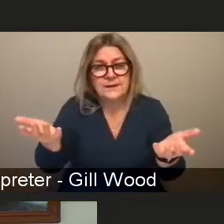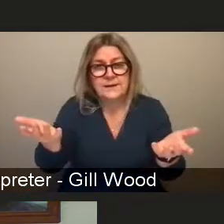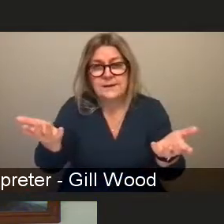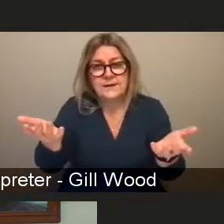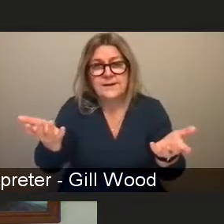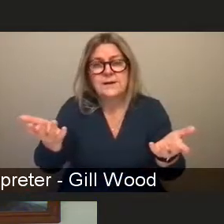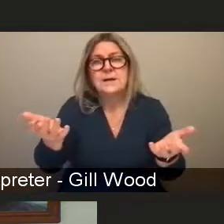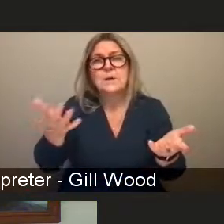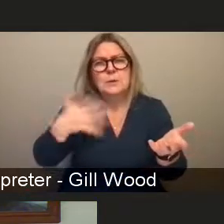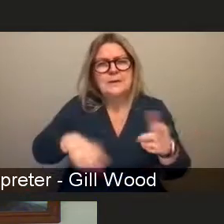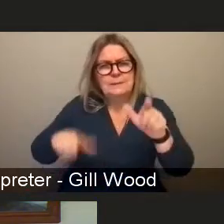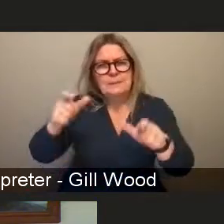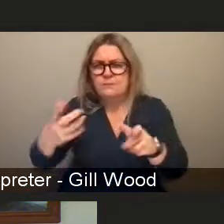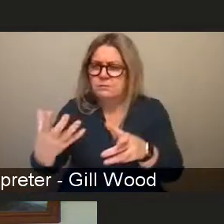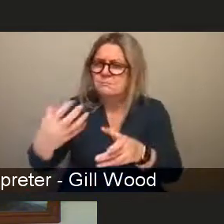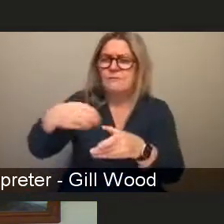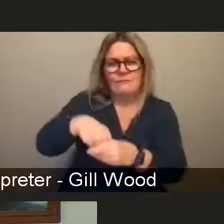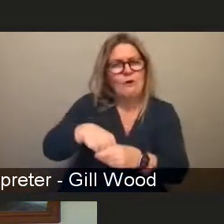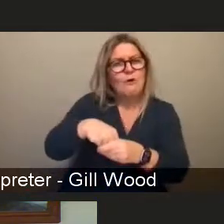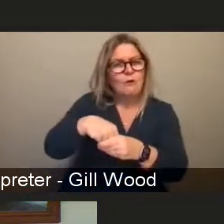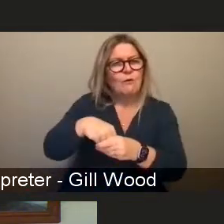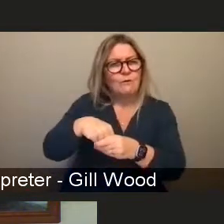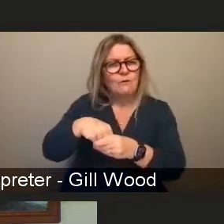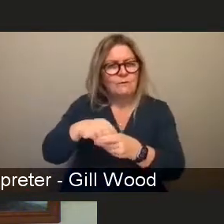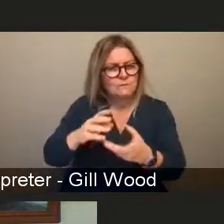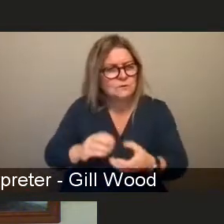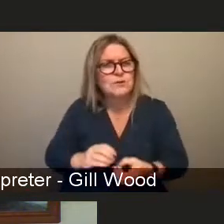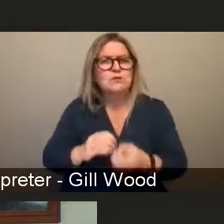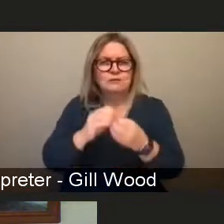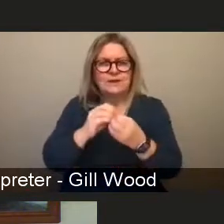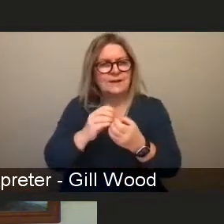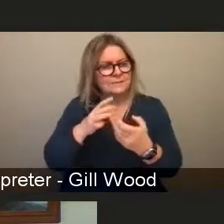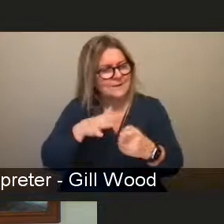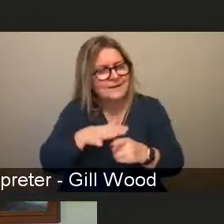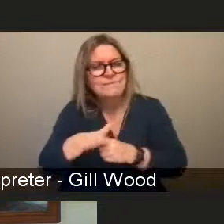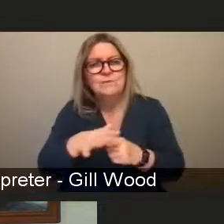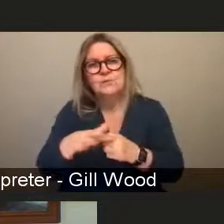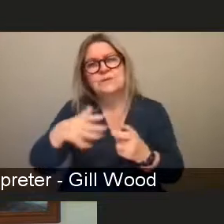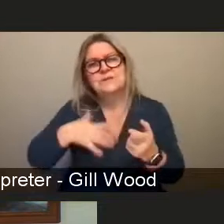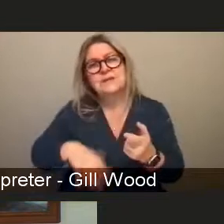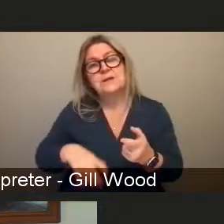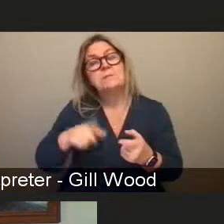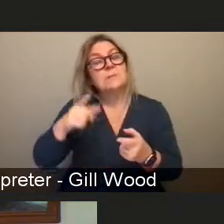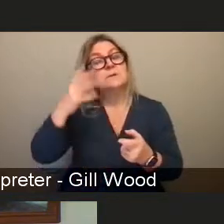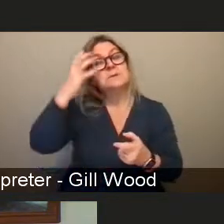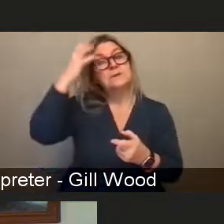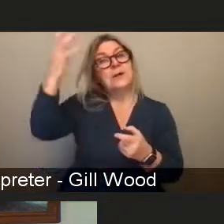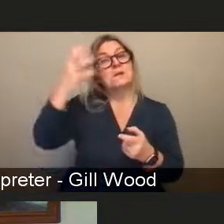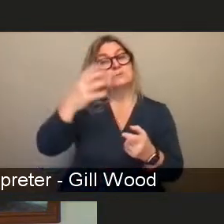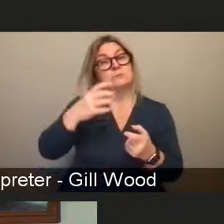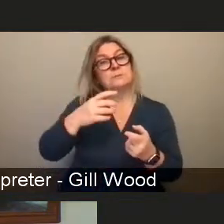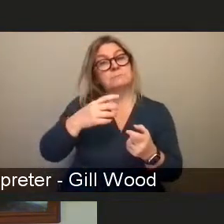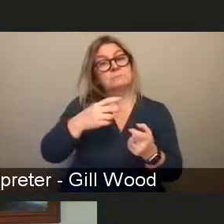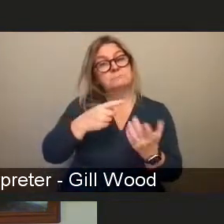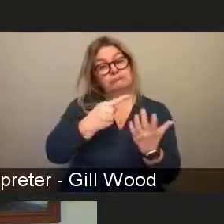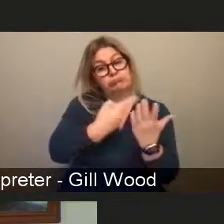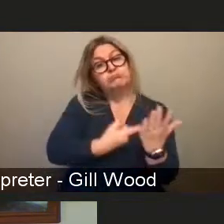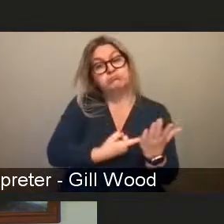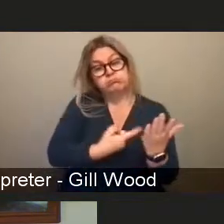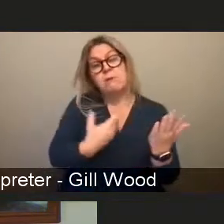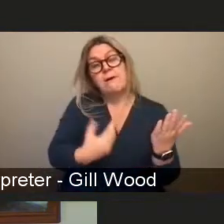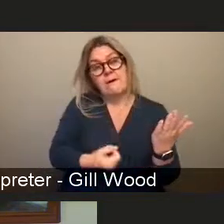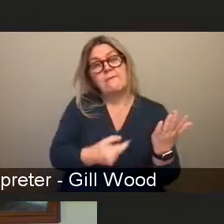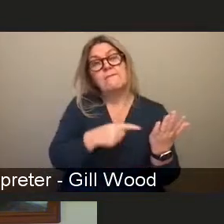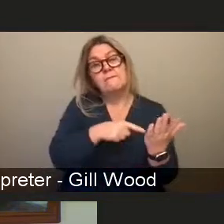but what i do think is that the the statutory regulations some of them um uh are